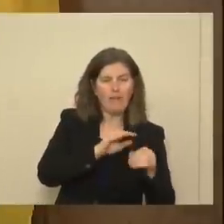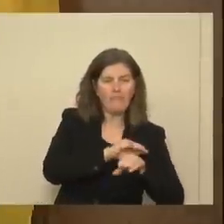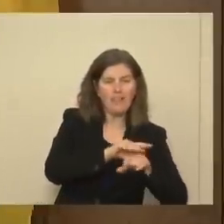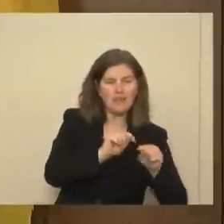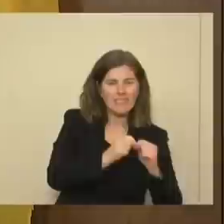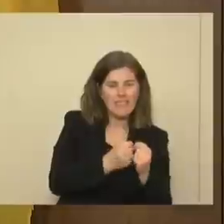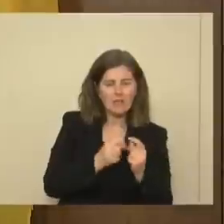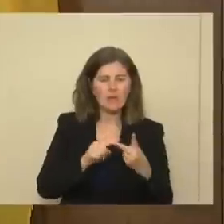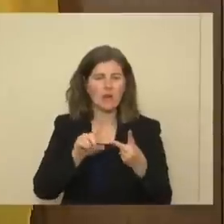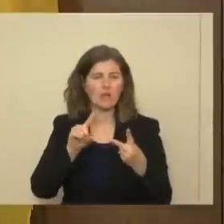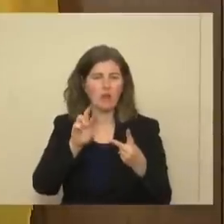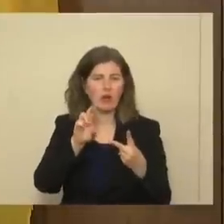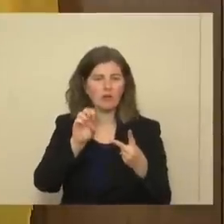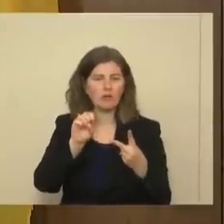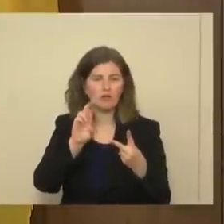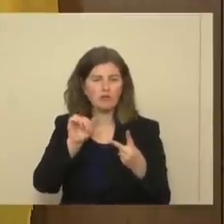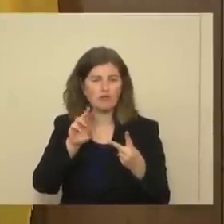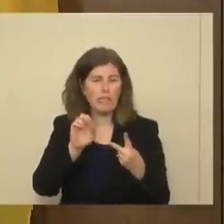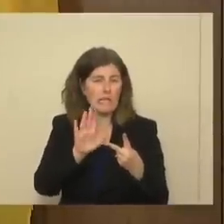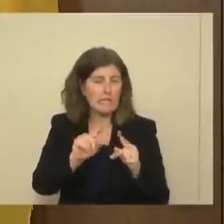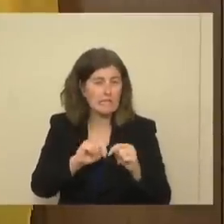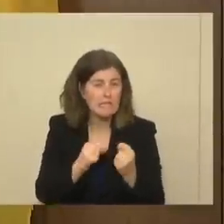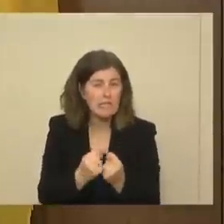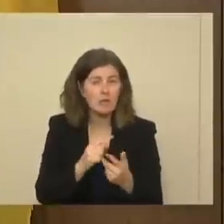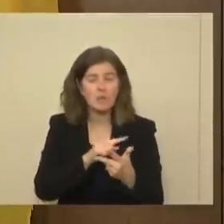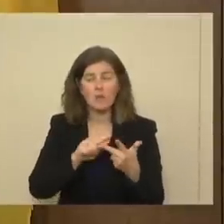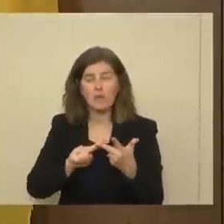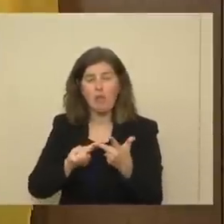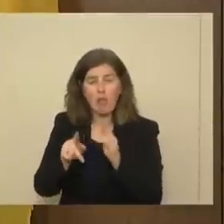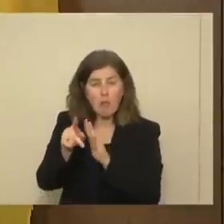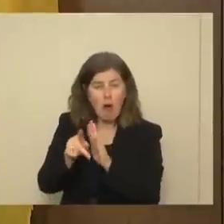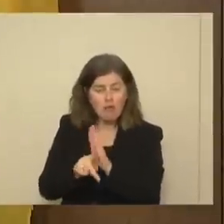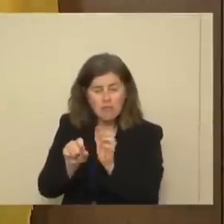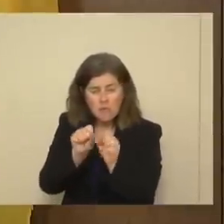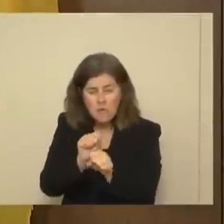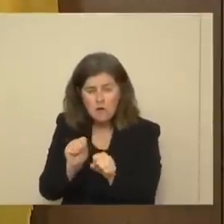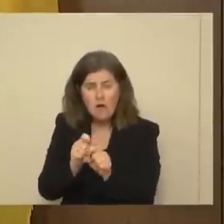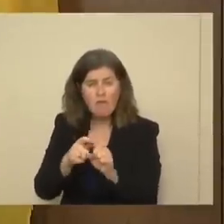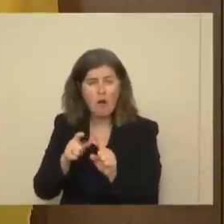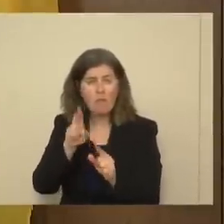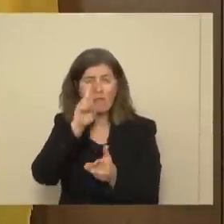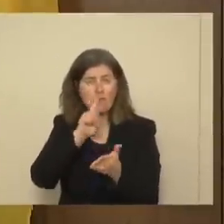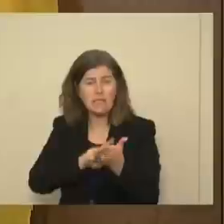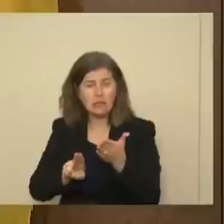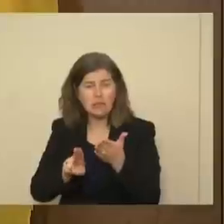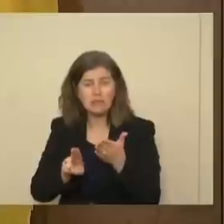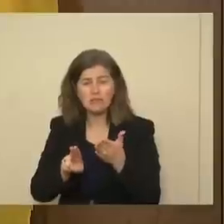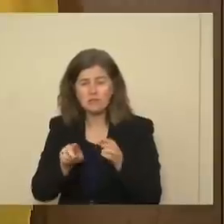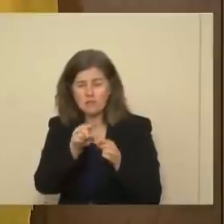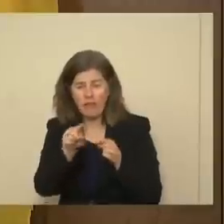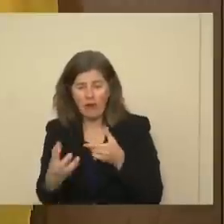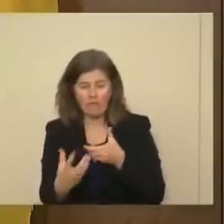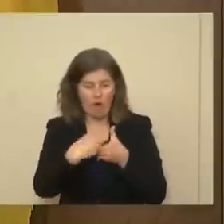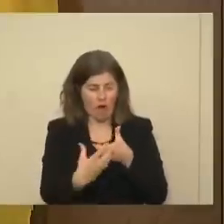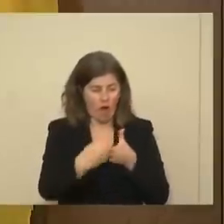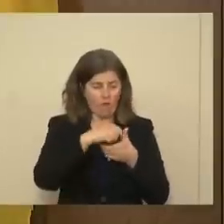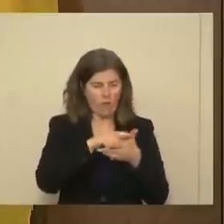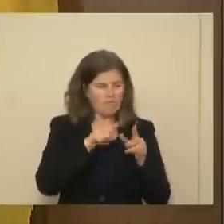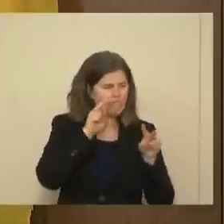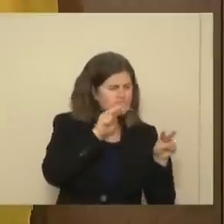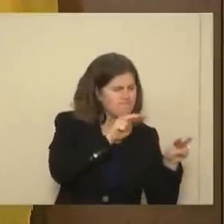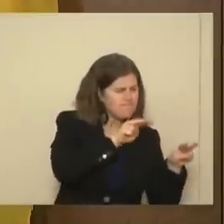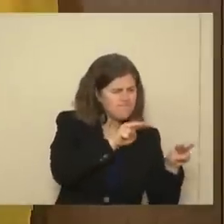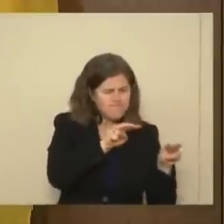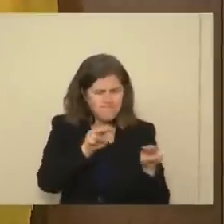Scraise and his team, the evidence-based policy work of the Cabinet Secretaries, who are also part of the surveillance